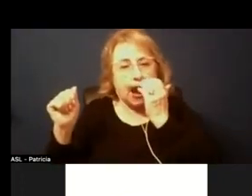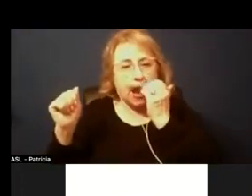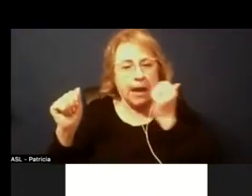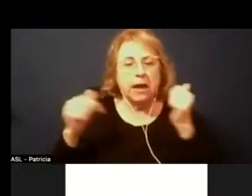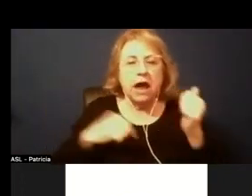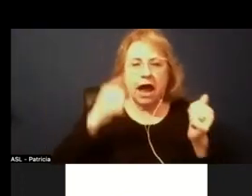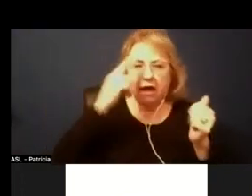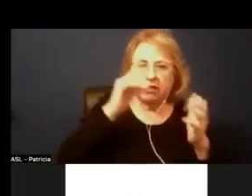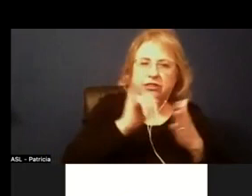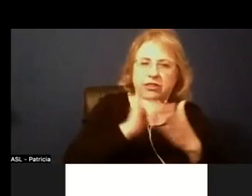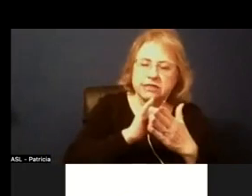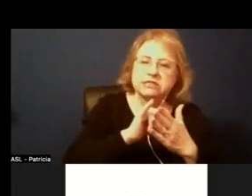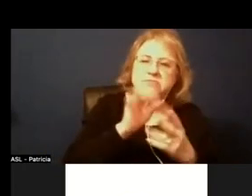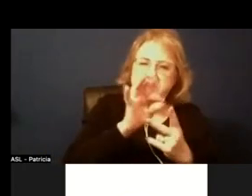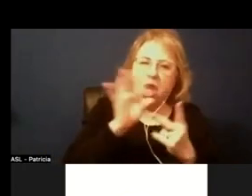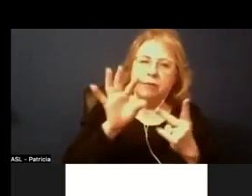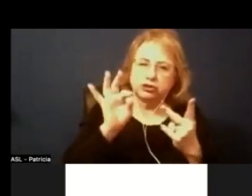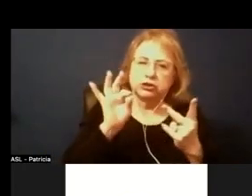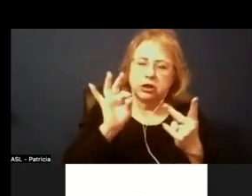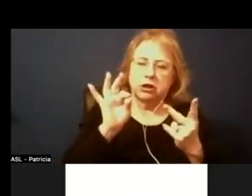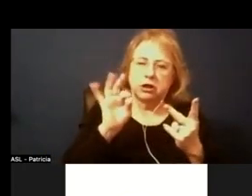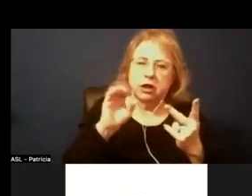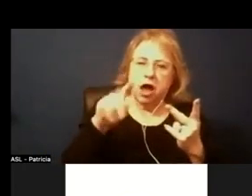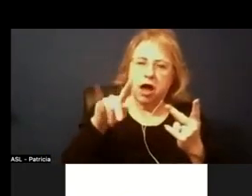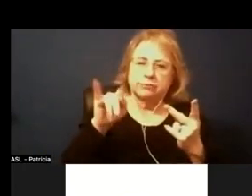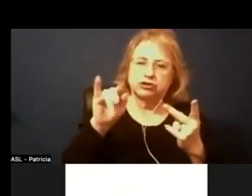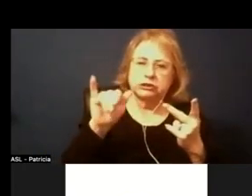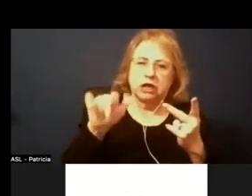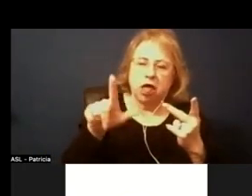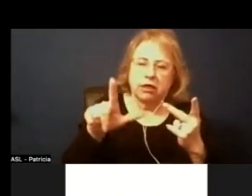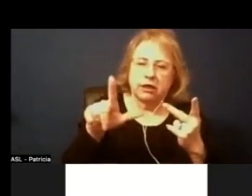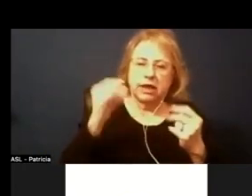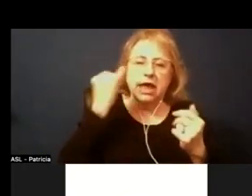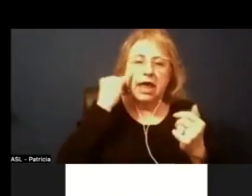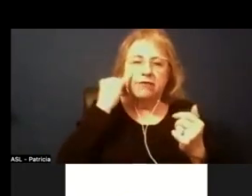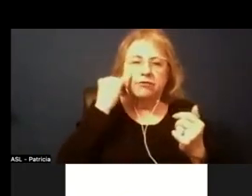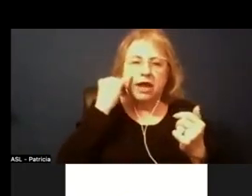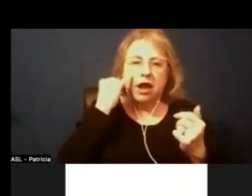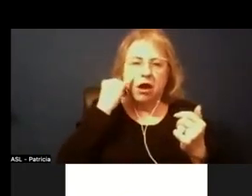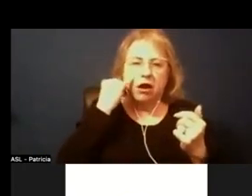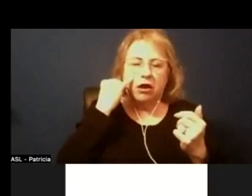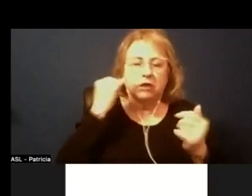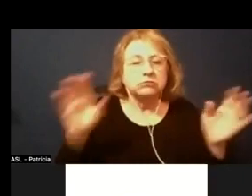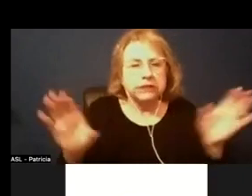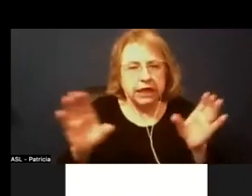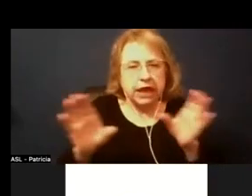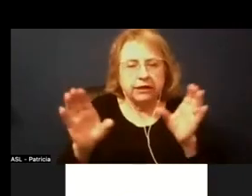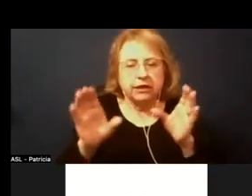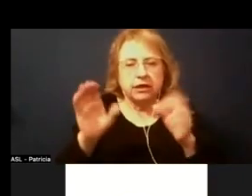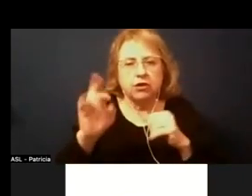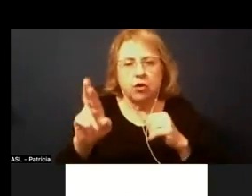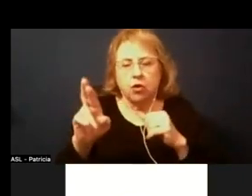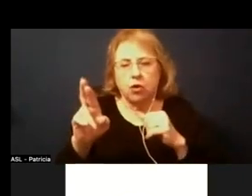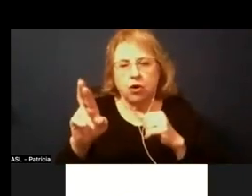experience when leaving a job it's optional um and if they are uh conducted or or returned